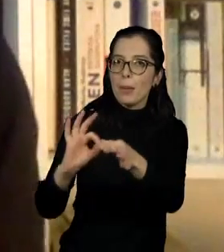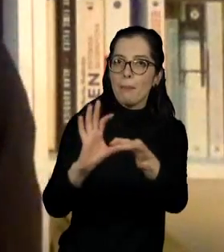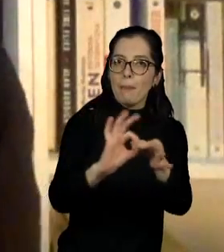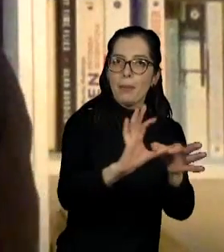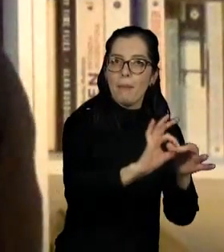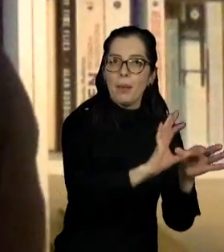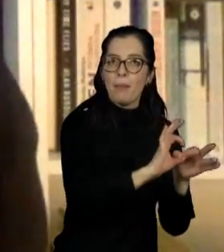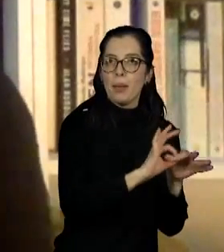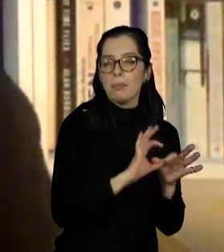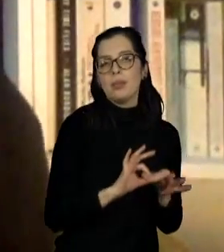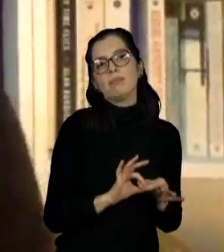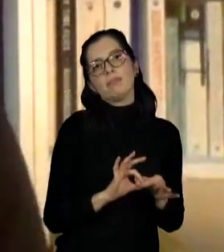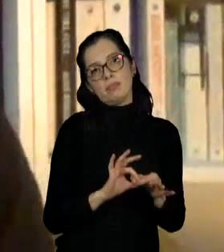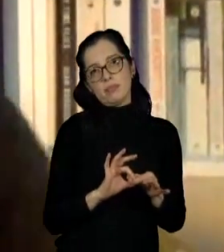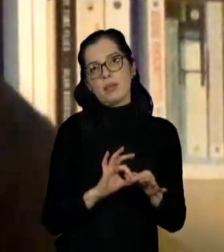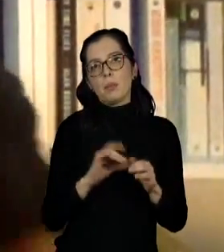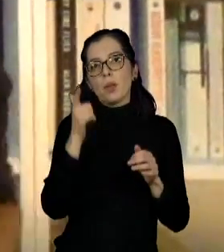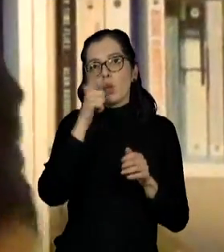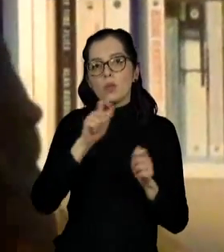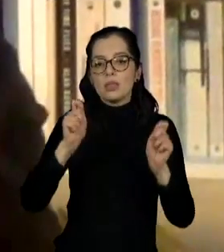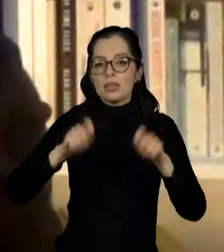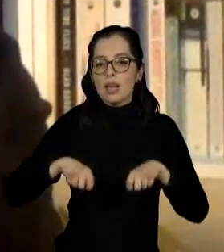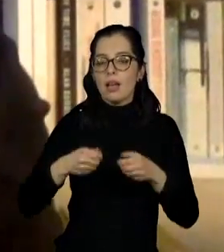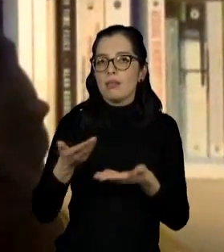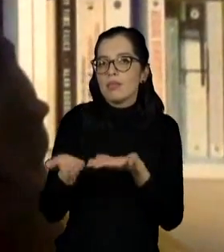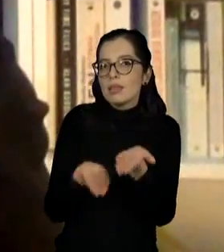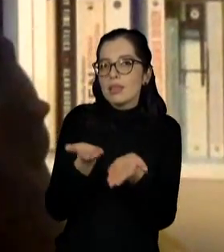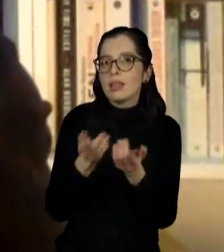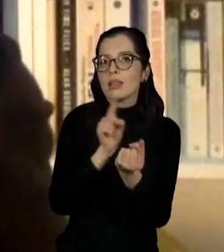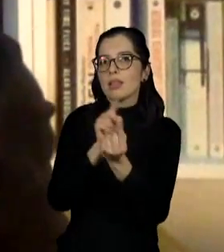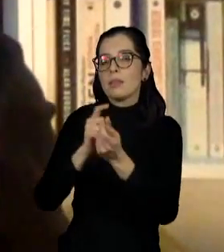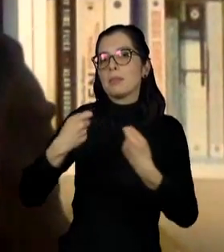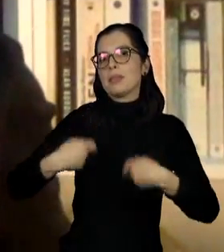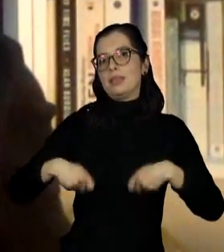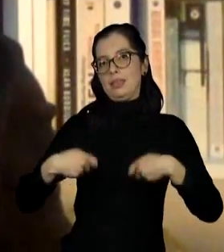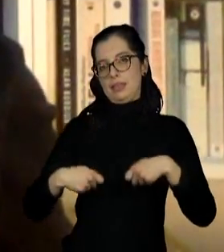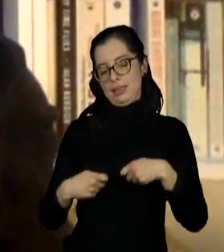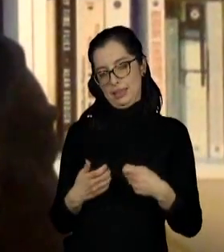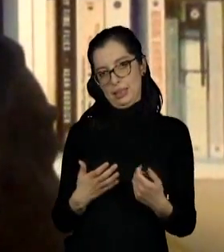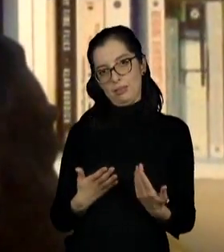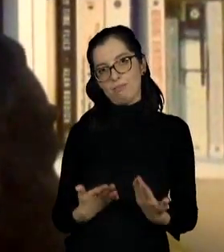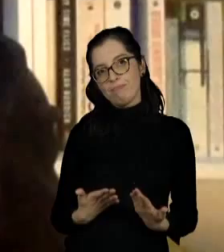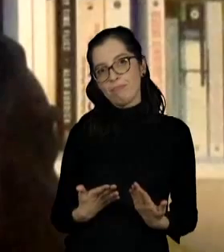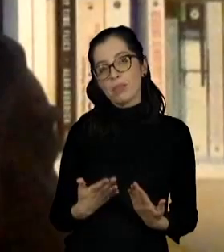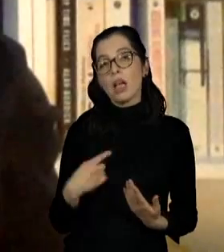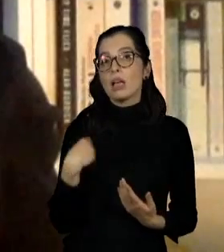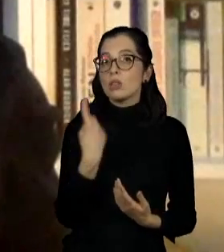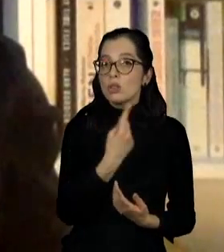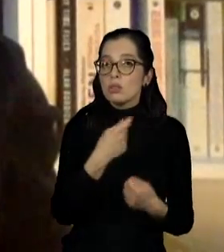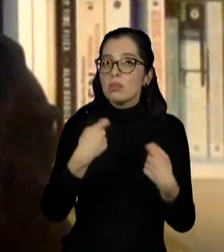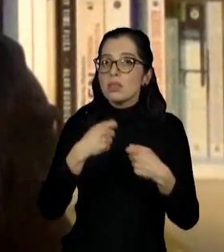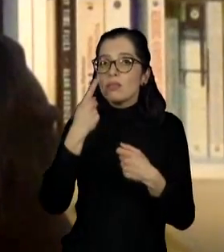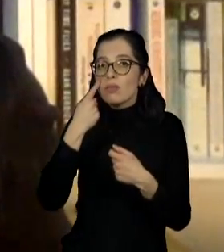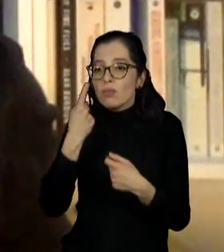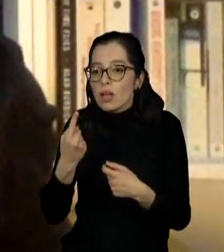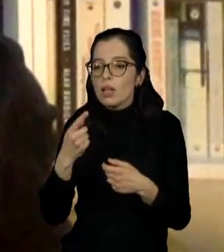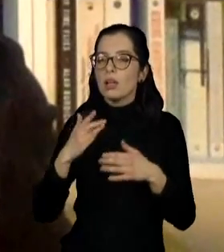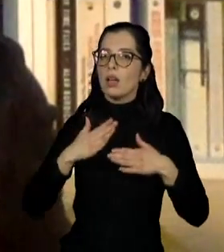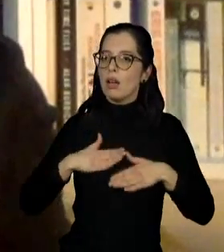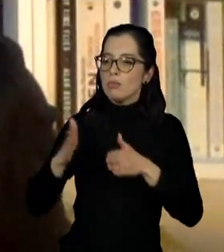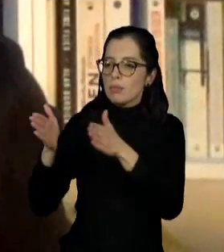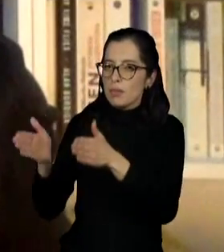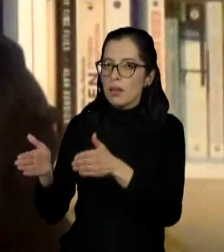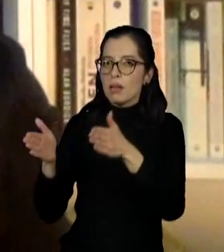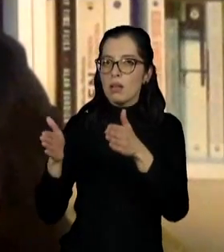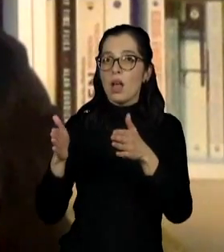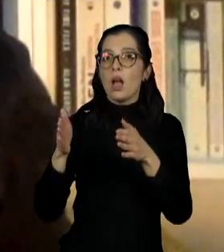I would say for their essential necessities have to build in systems of